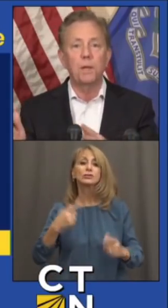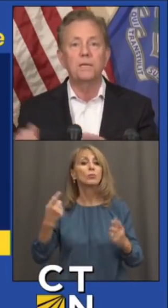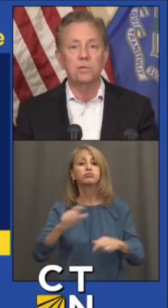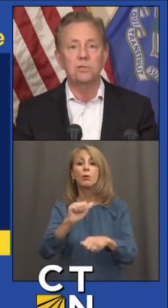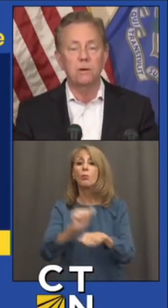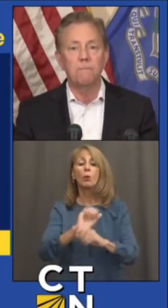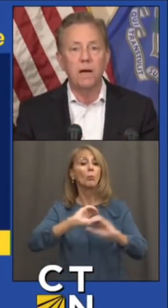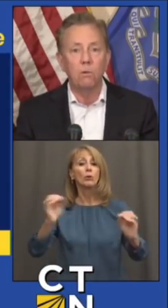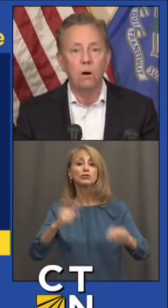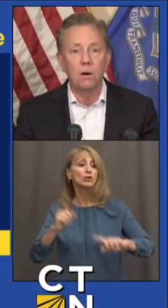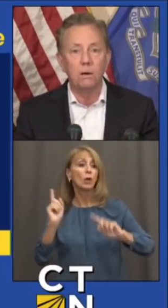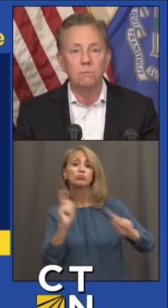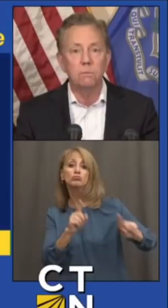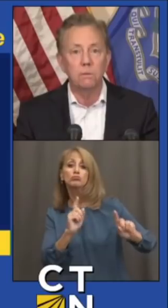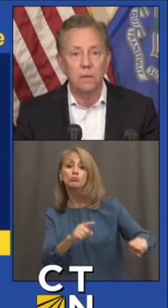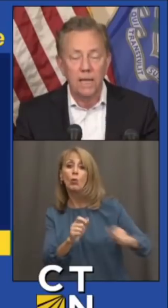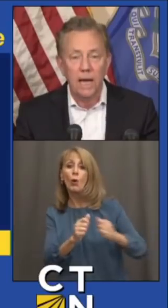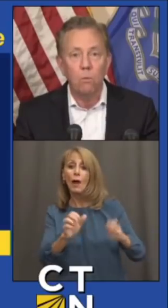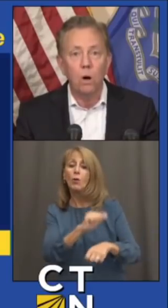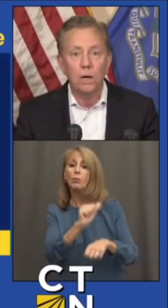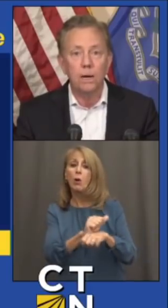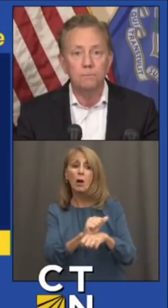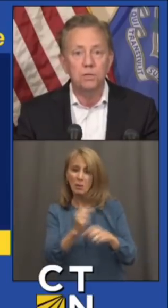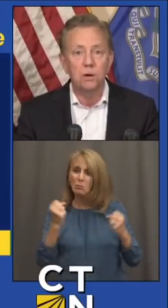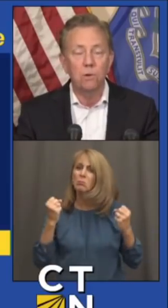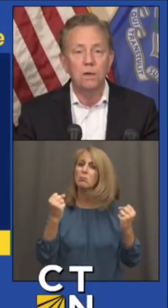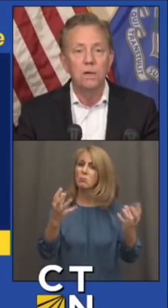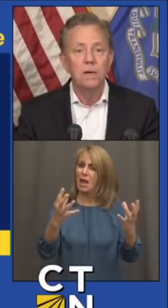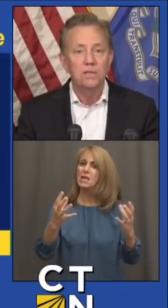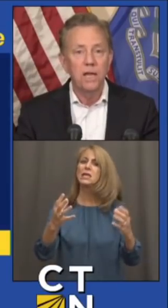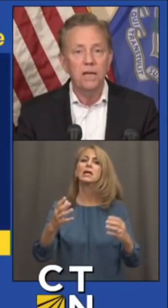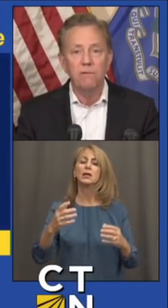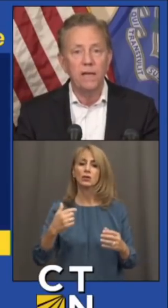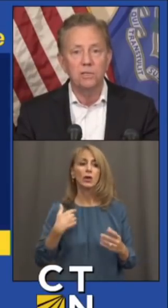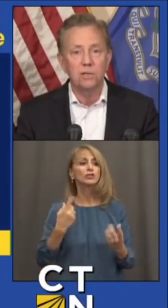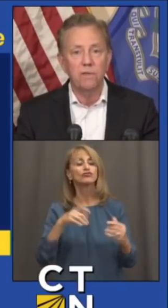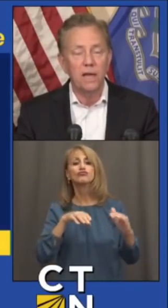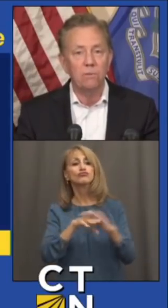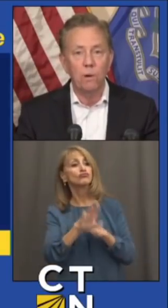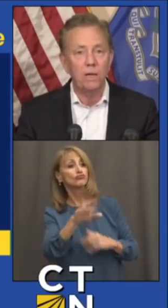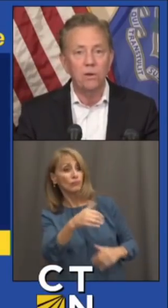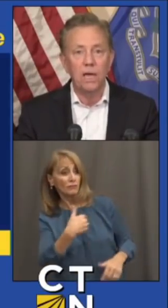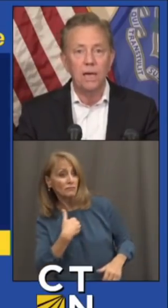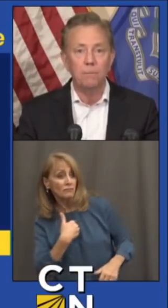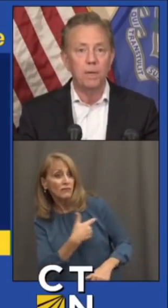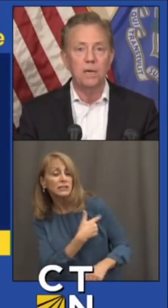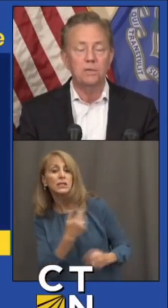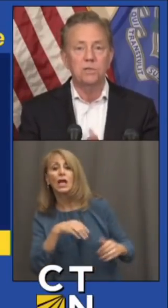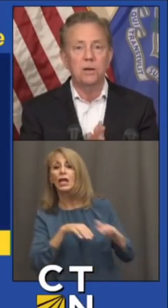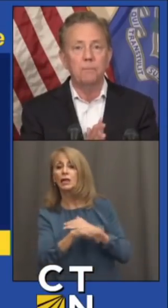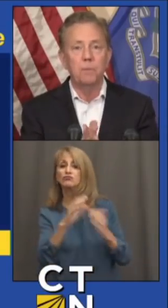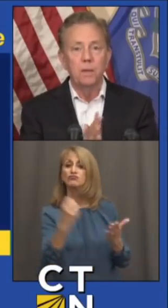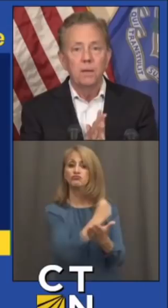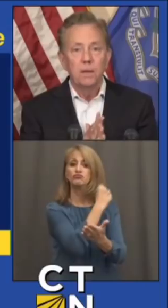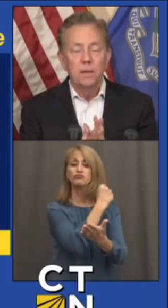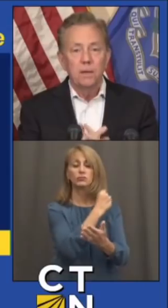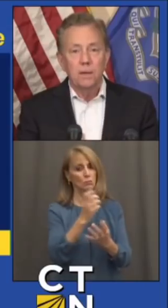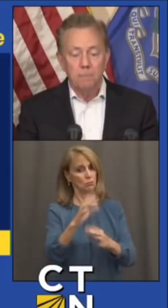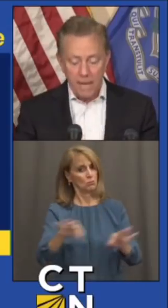think most places now allow walk-ups. So, take advantage of that while you can, because